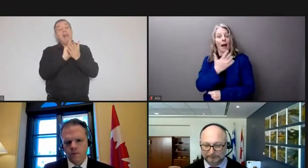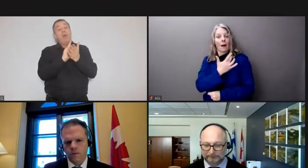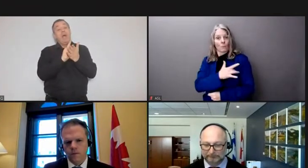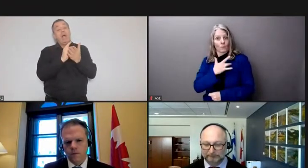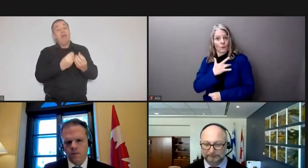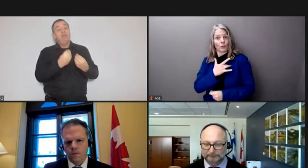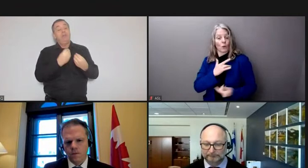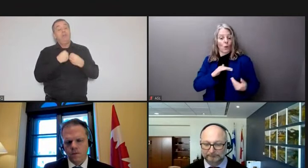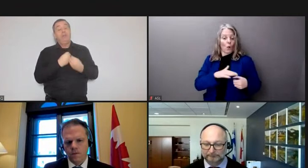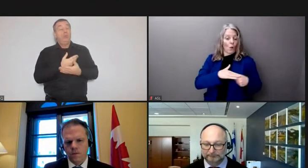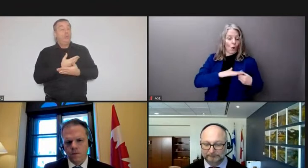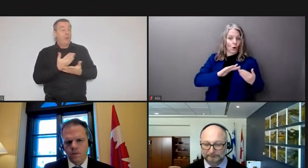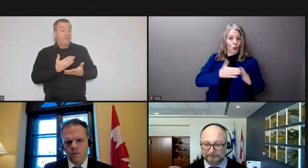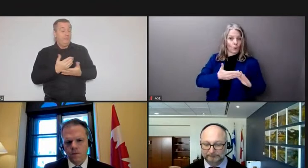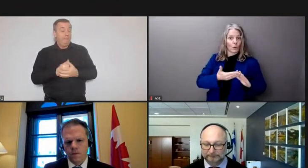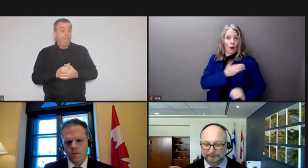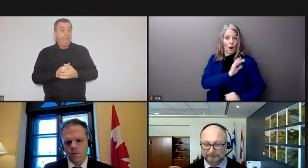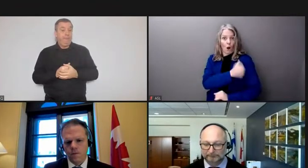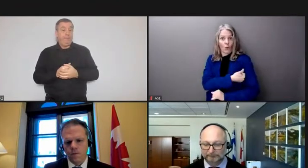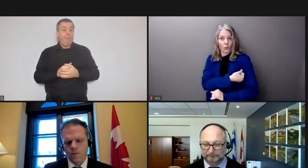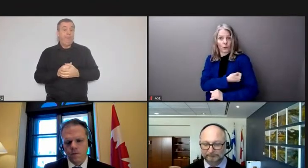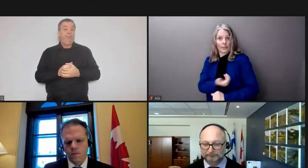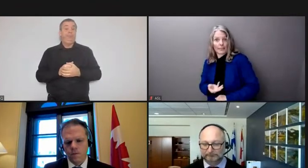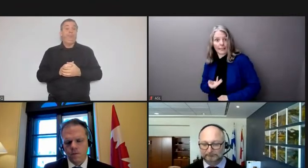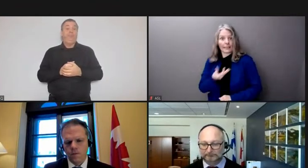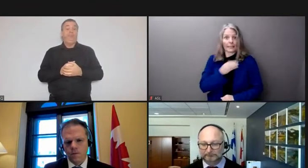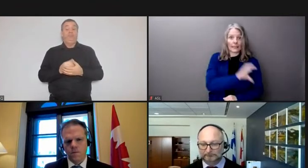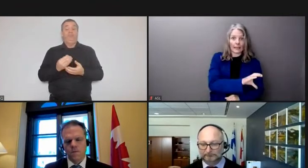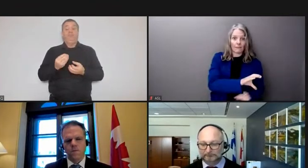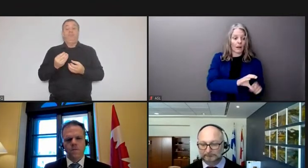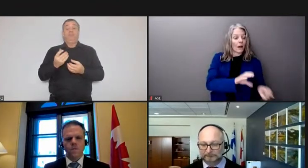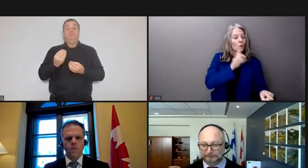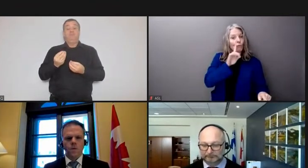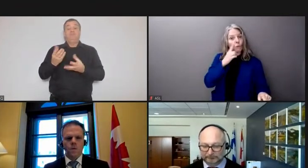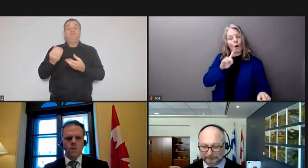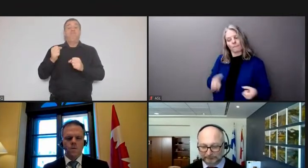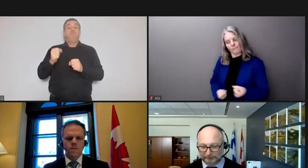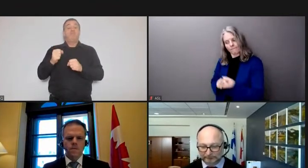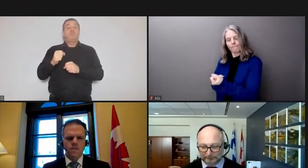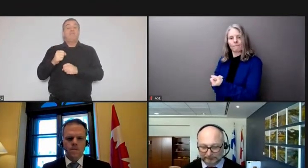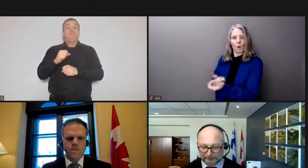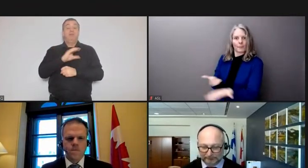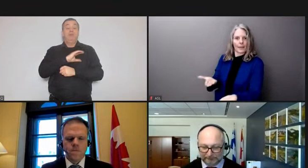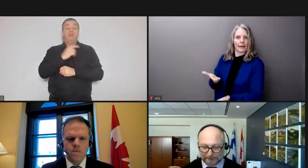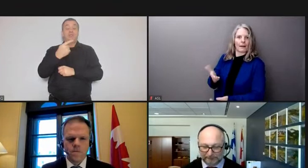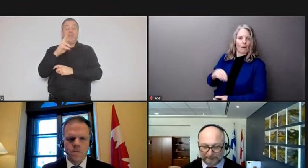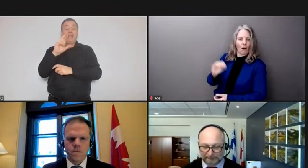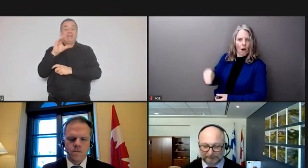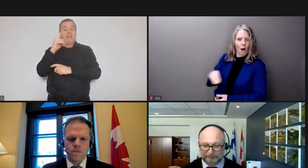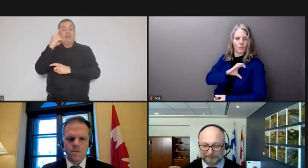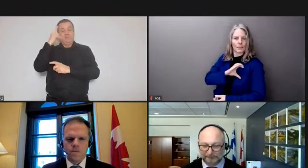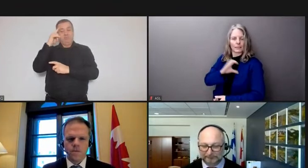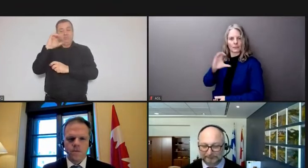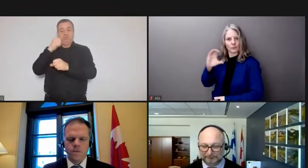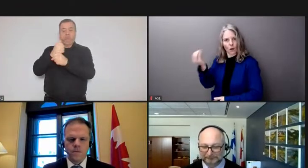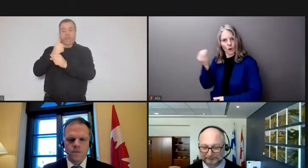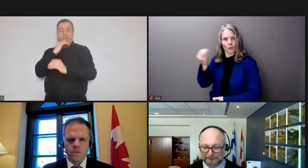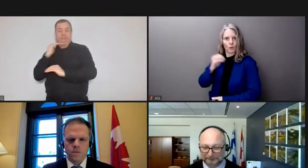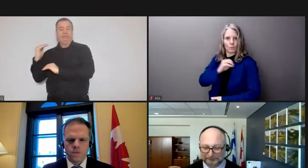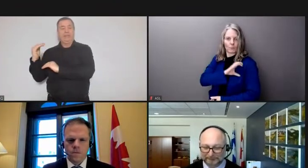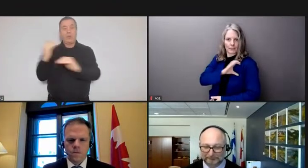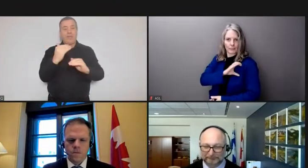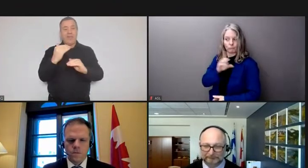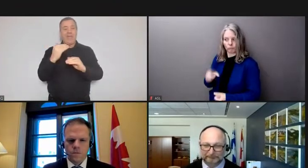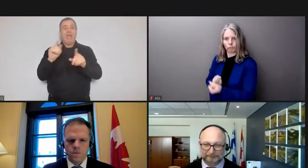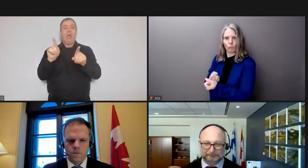been another measure that has concretely assisted in the enforcement operations which are being carried out here in Ottawa which